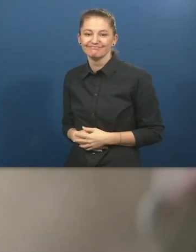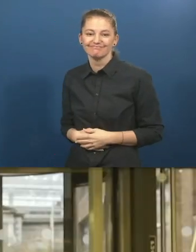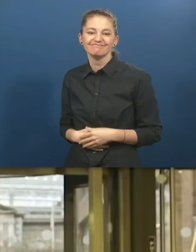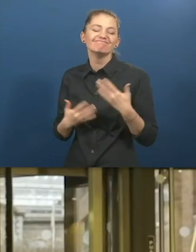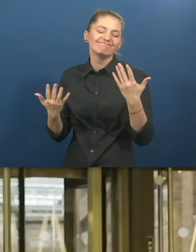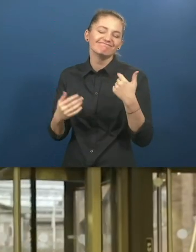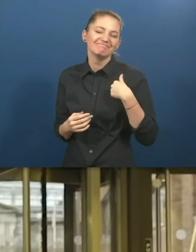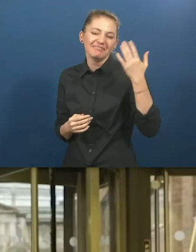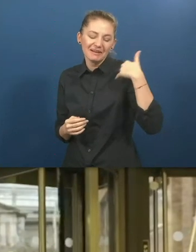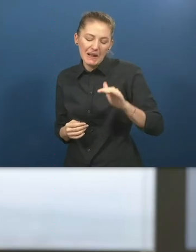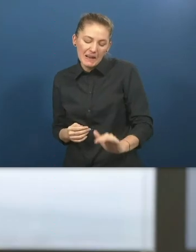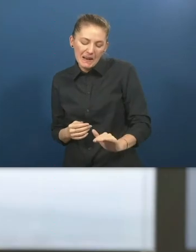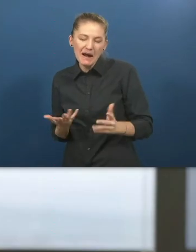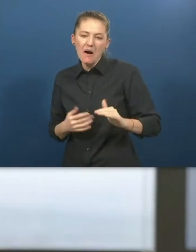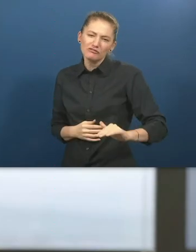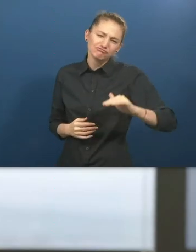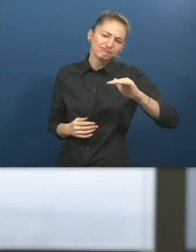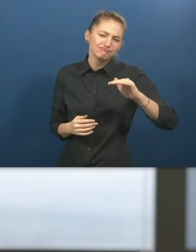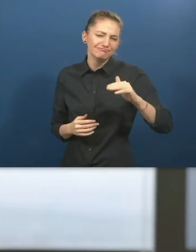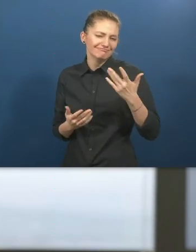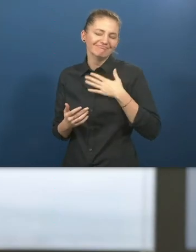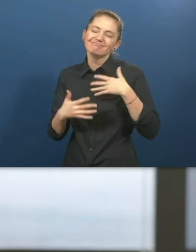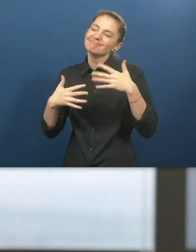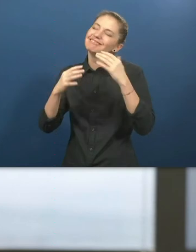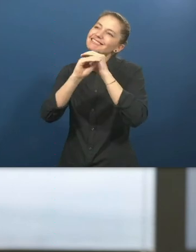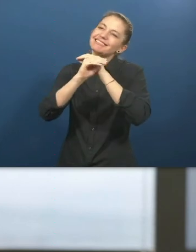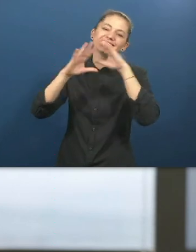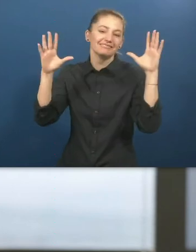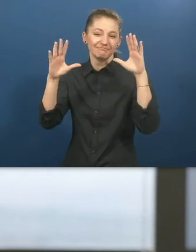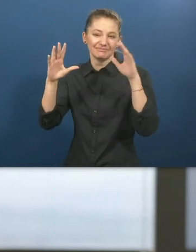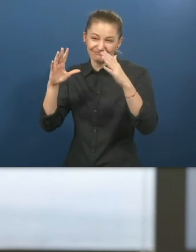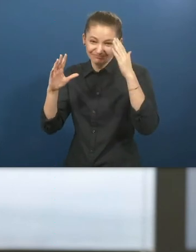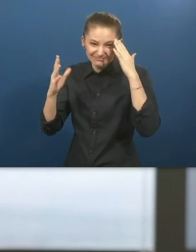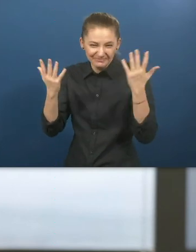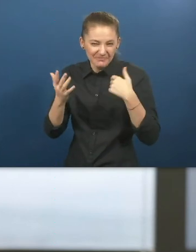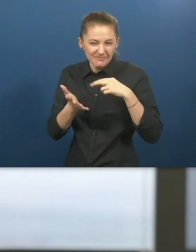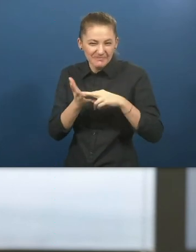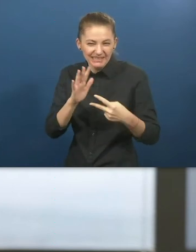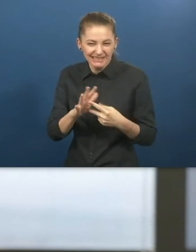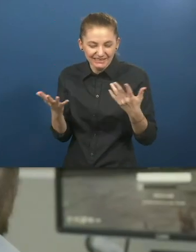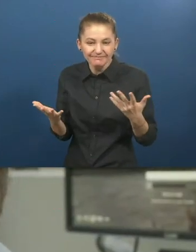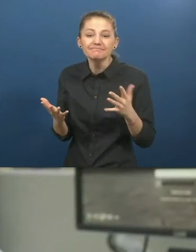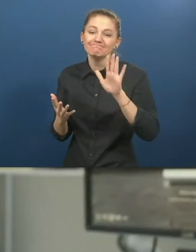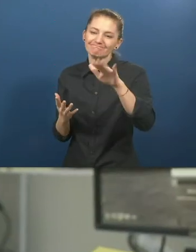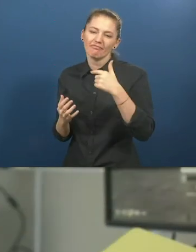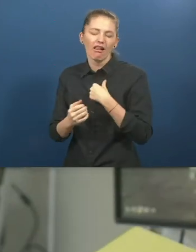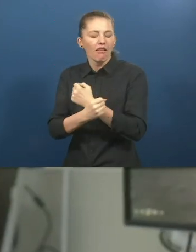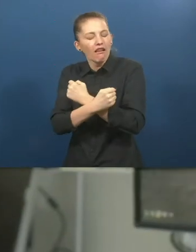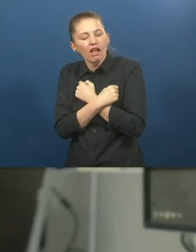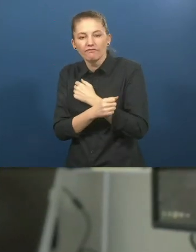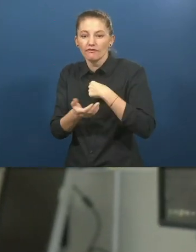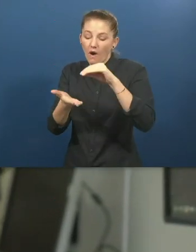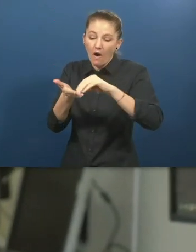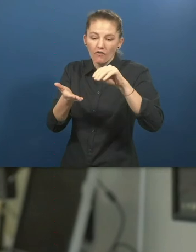When I was a kid or a teenager it was my dream, you know what mean, because I loved working in an office, worked very hard